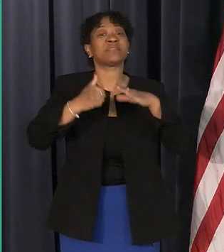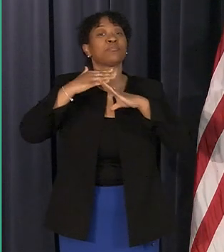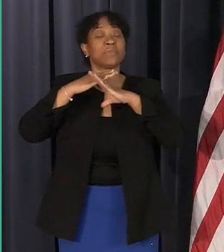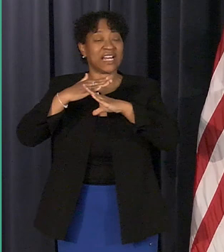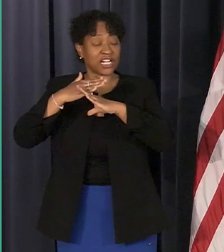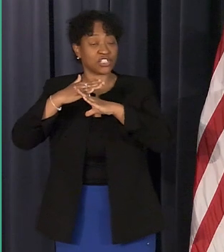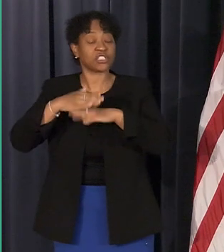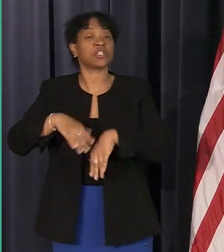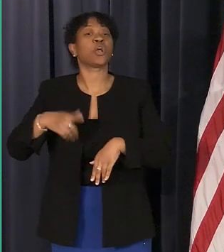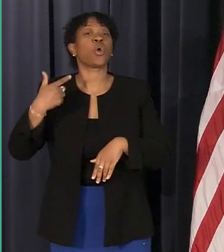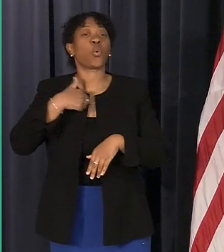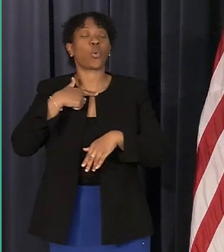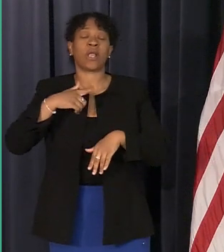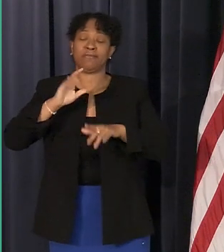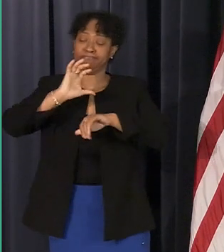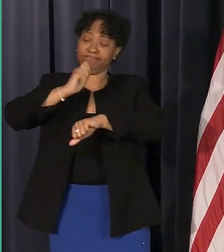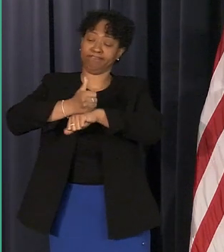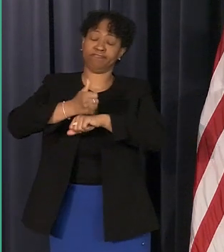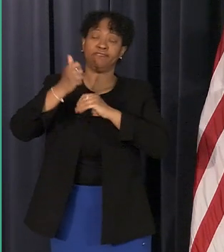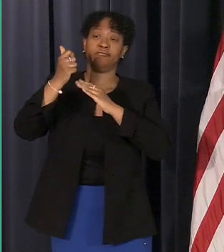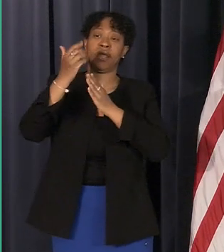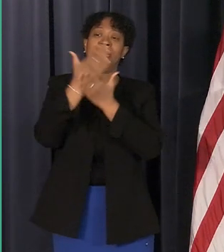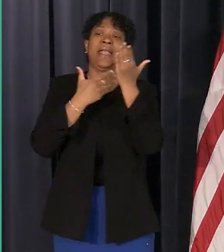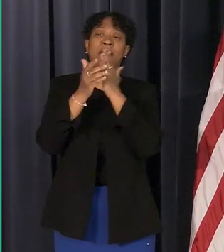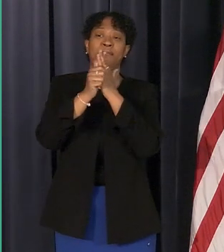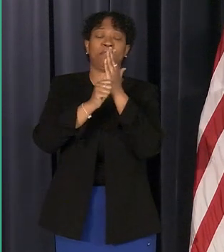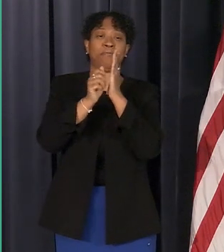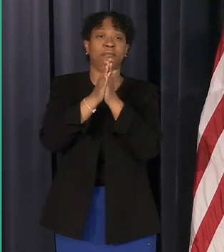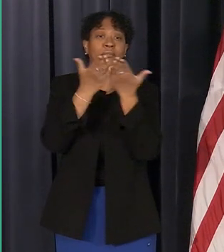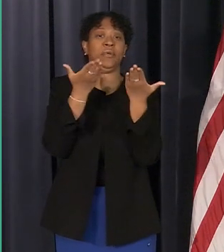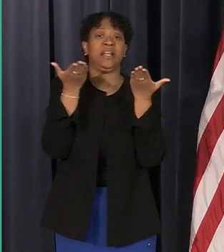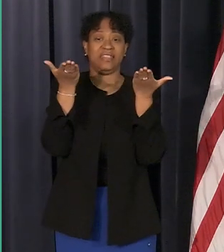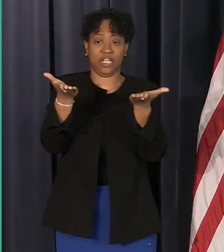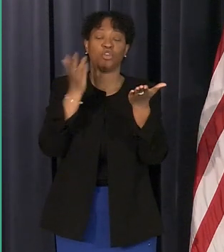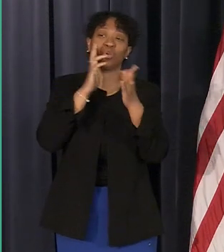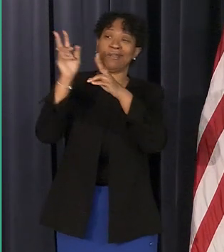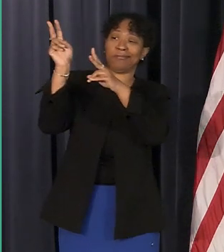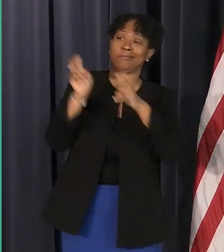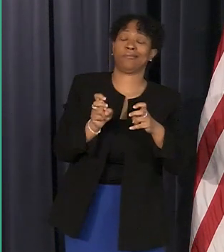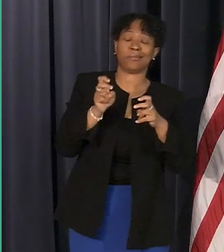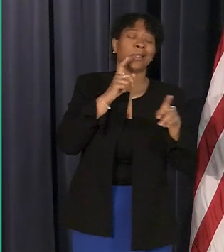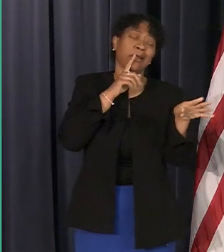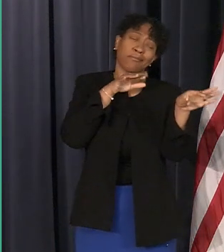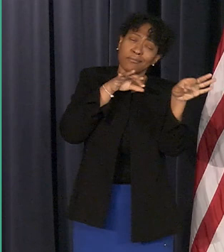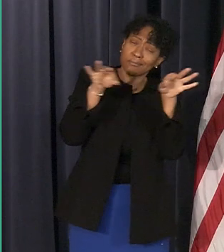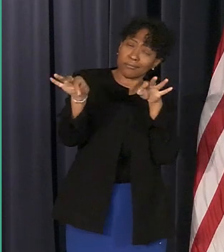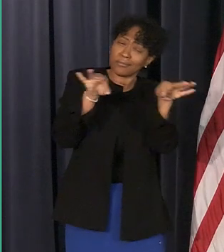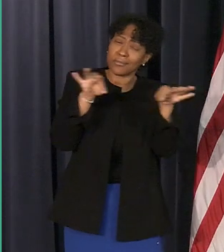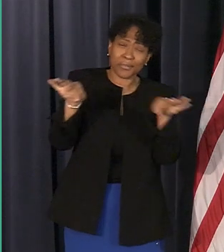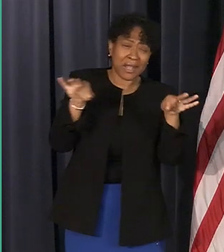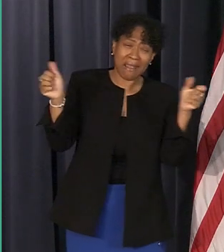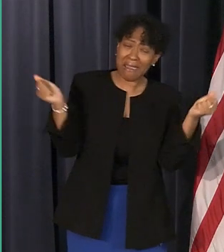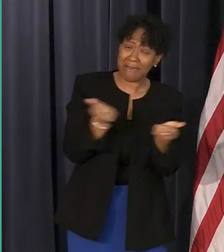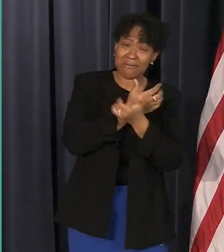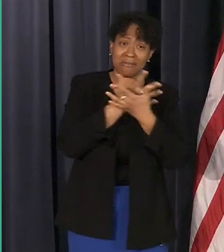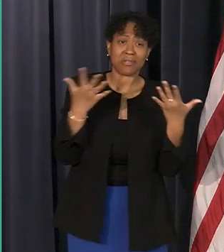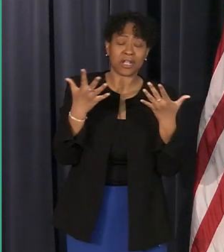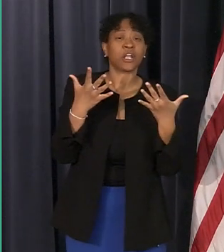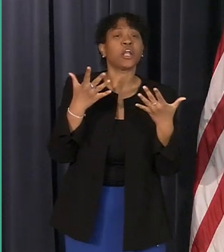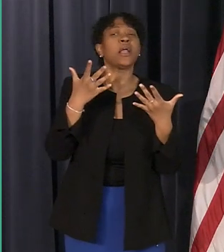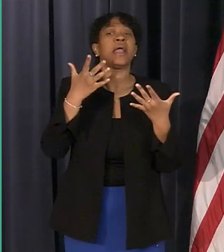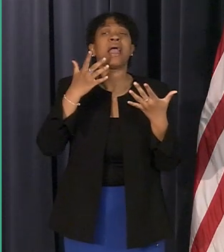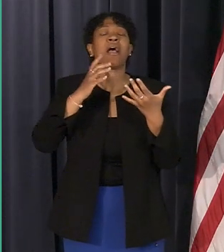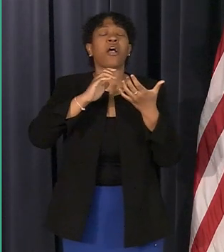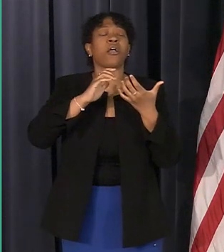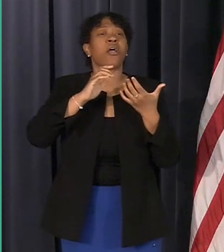we've put a handbook uh on display that will walk you through all the causes of